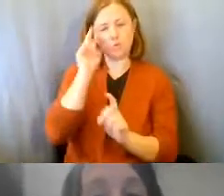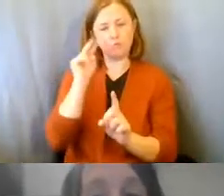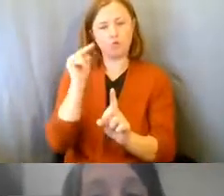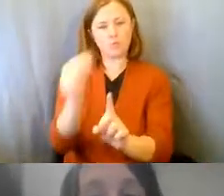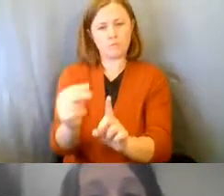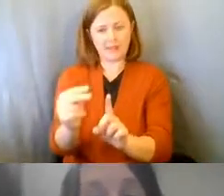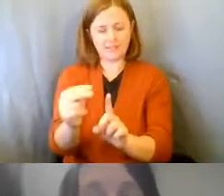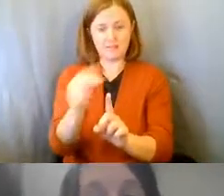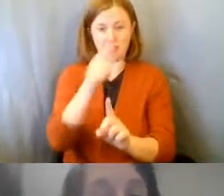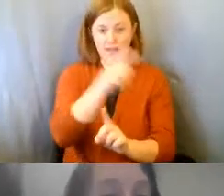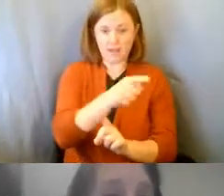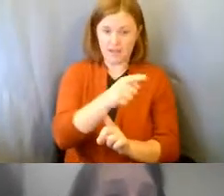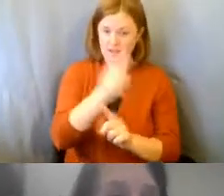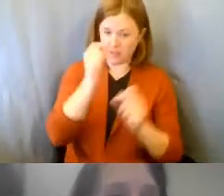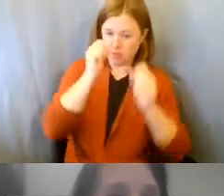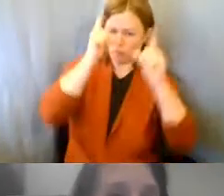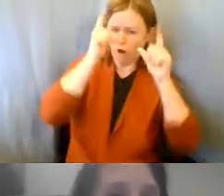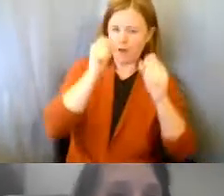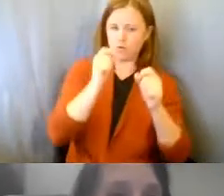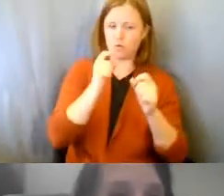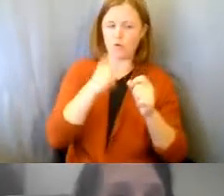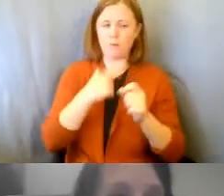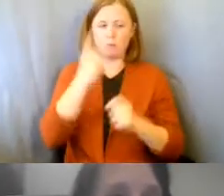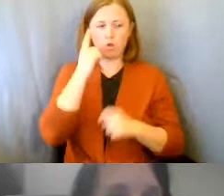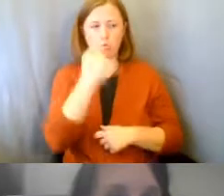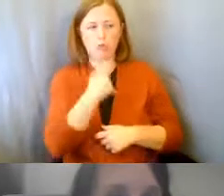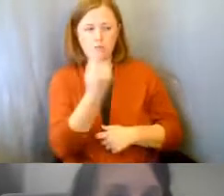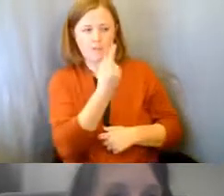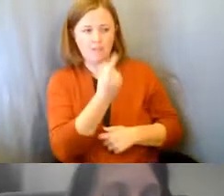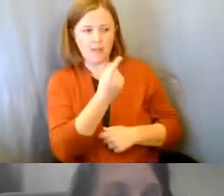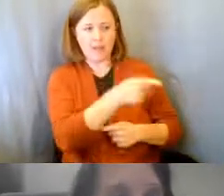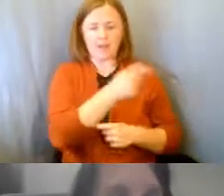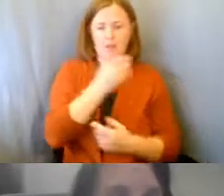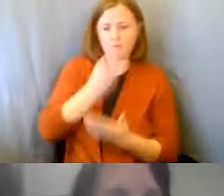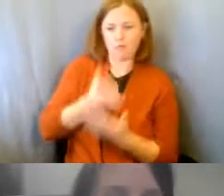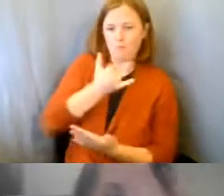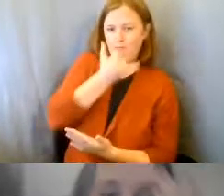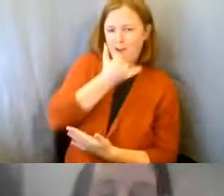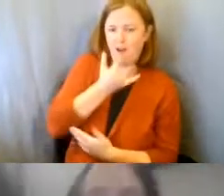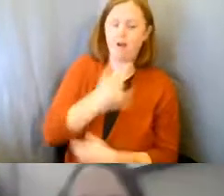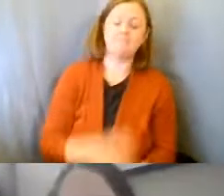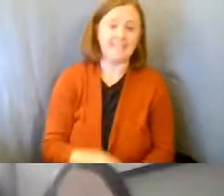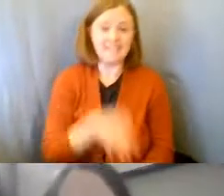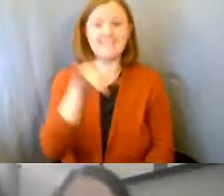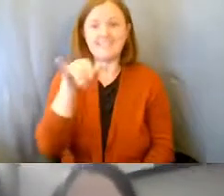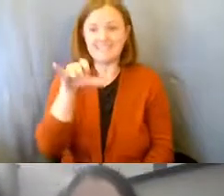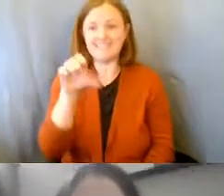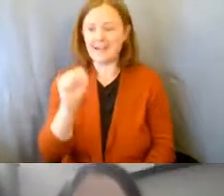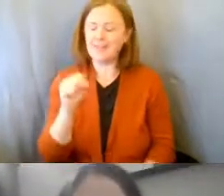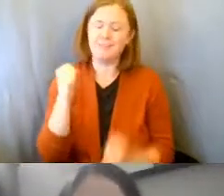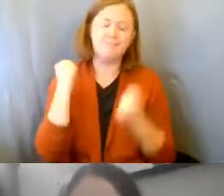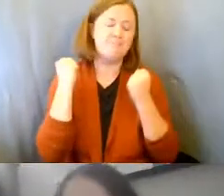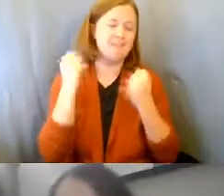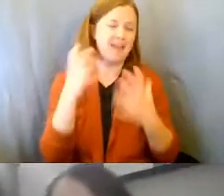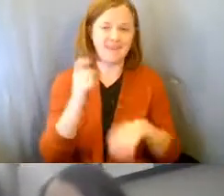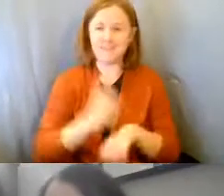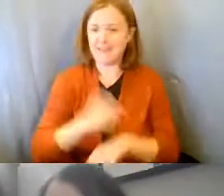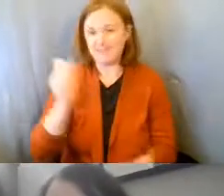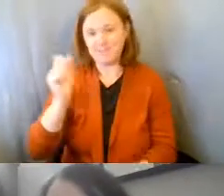Has he surprised you or proved you wrong in any way? Yes, so many times.